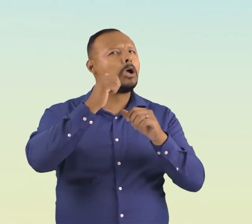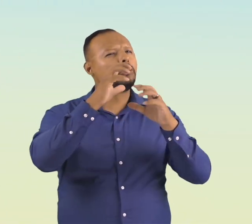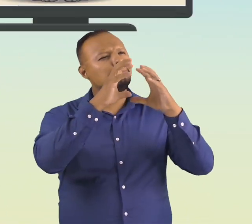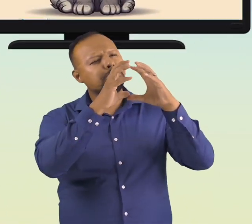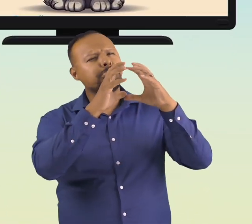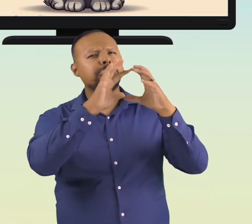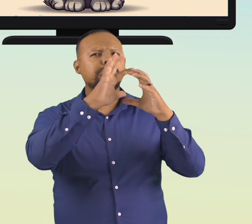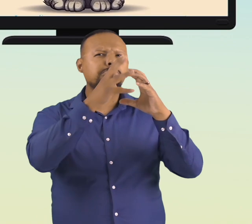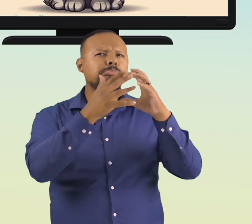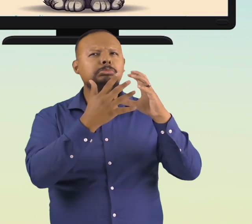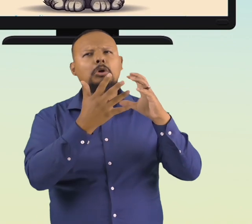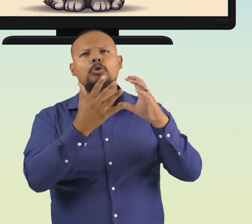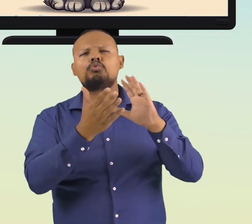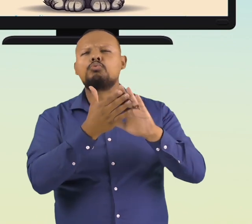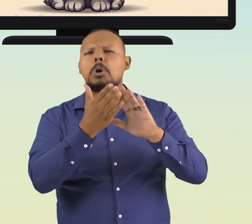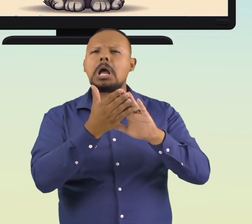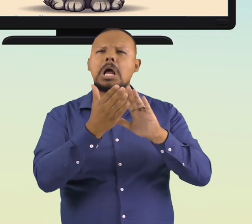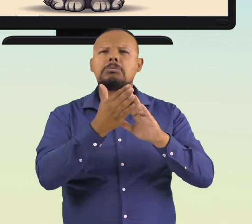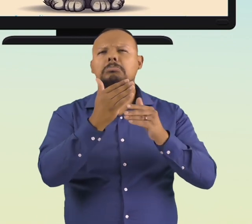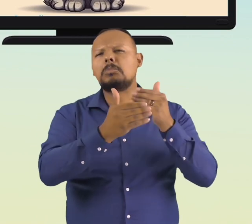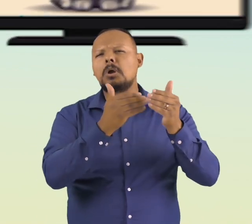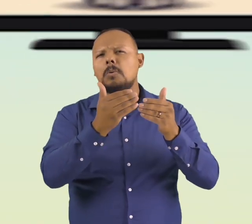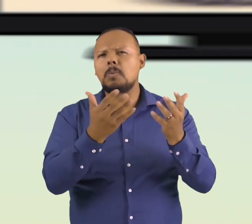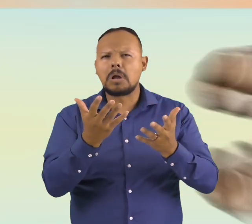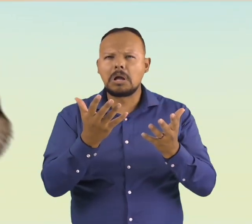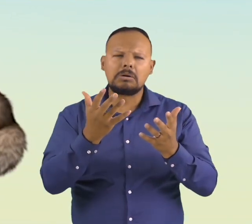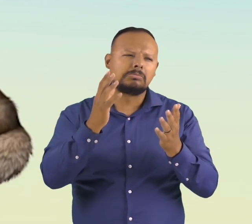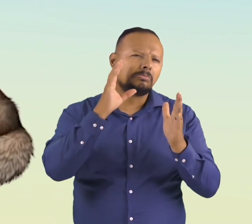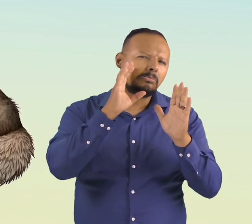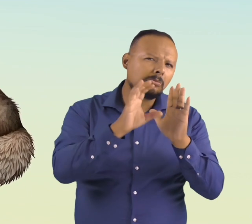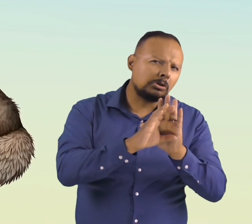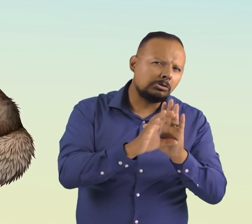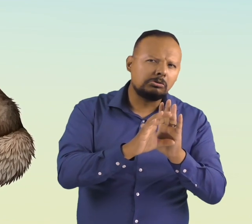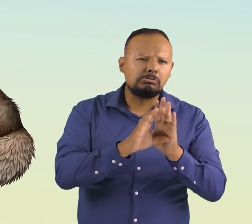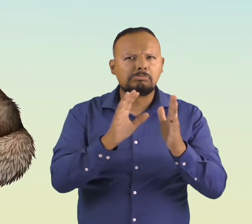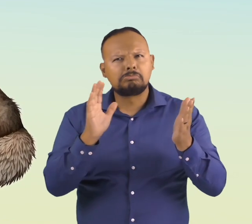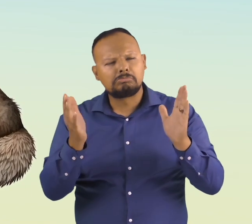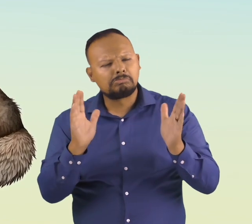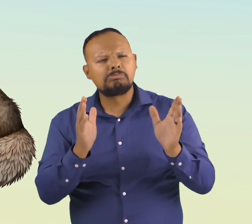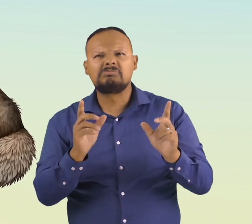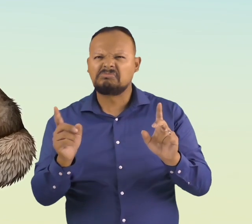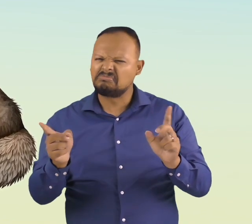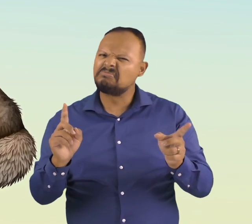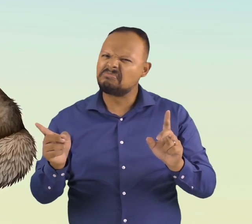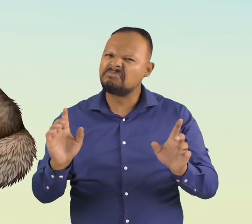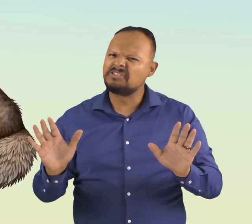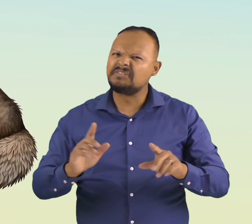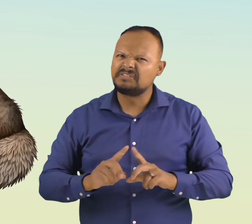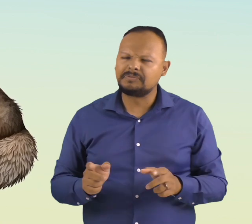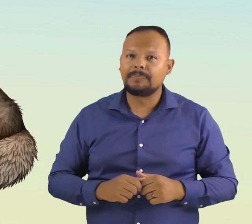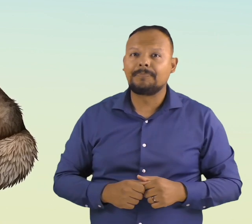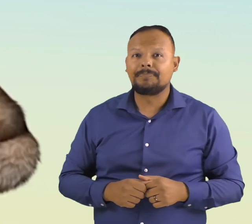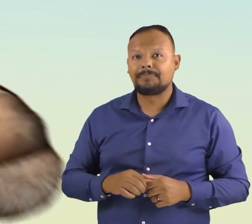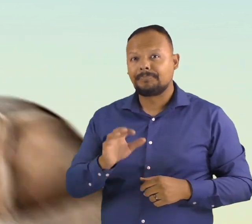our brain is used to process images. Why are wolves important to the environment?